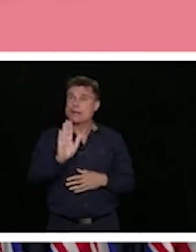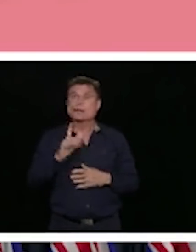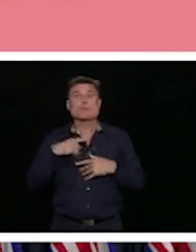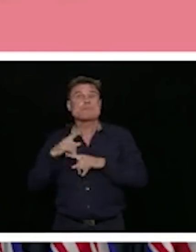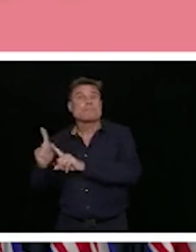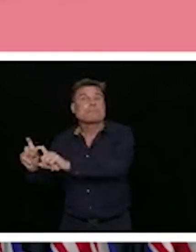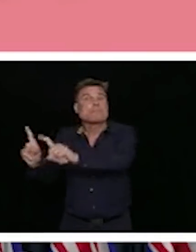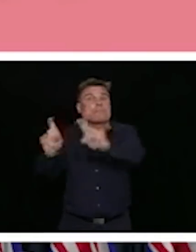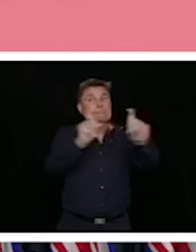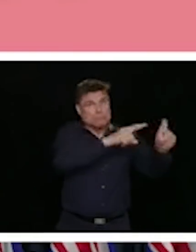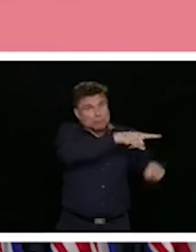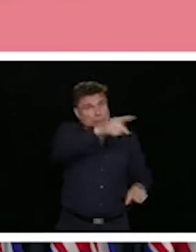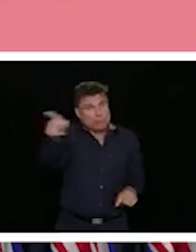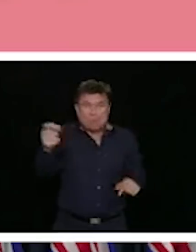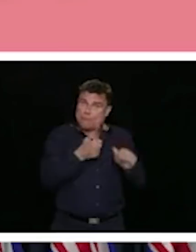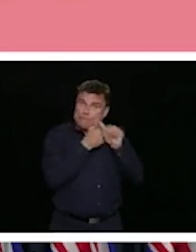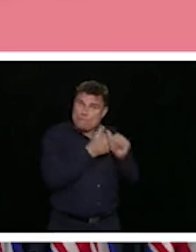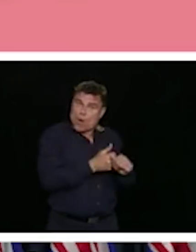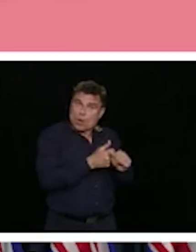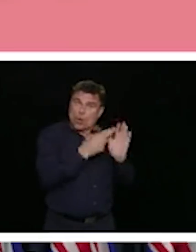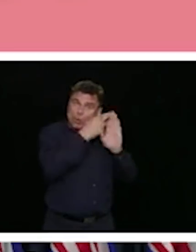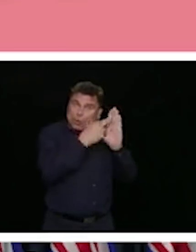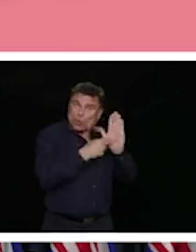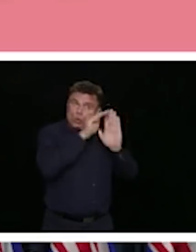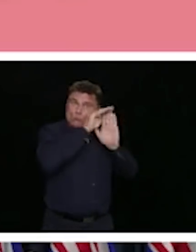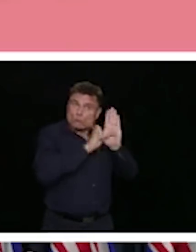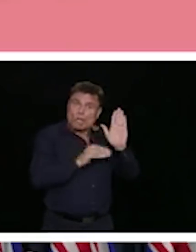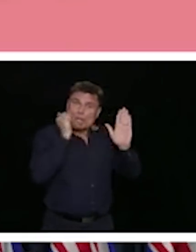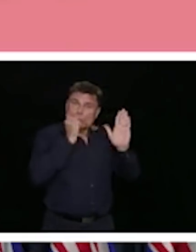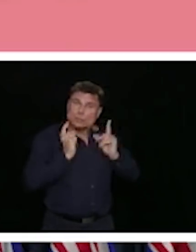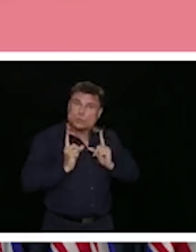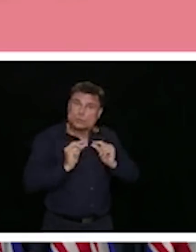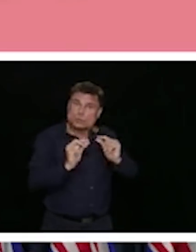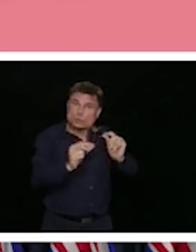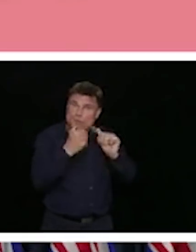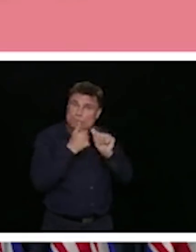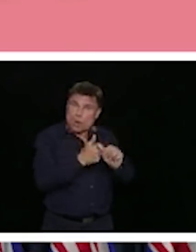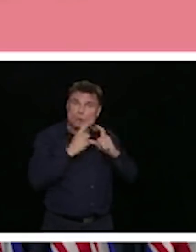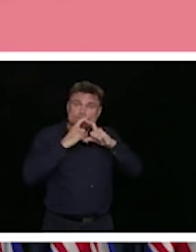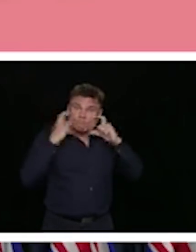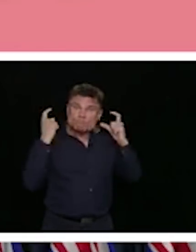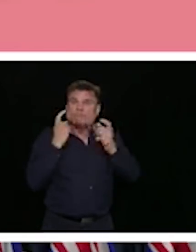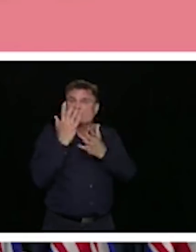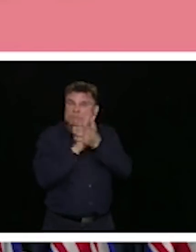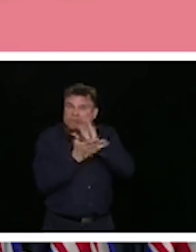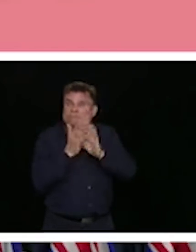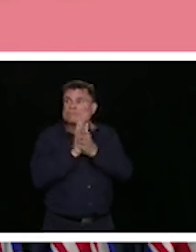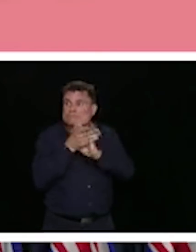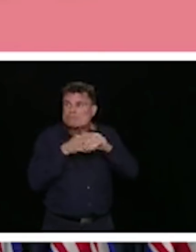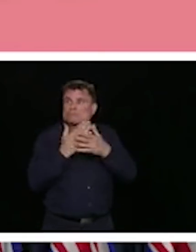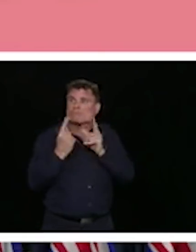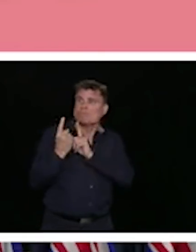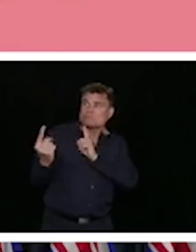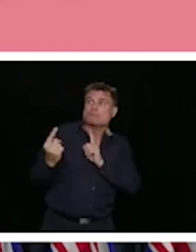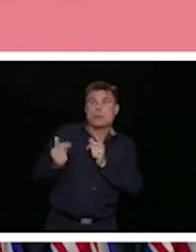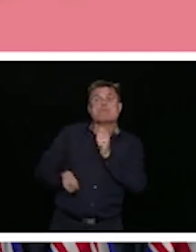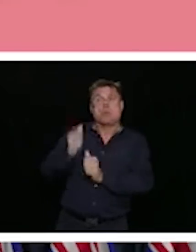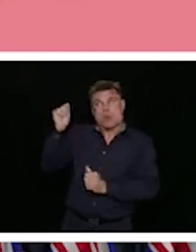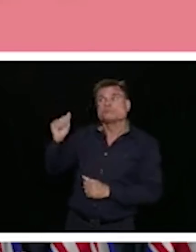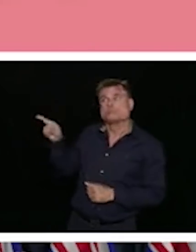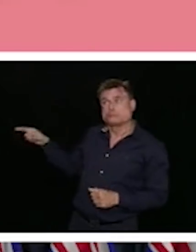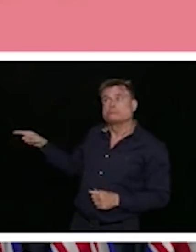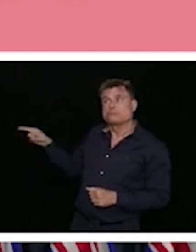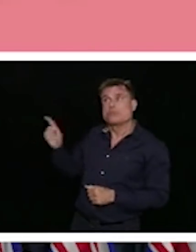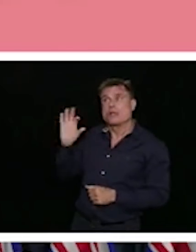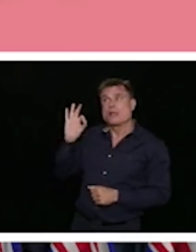I think it's reflected in the low numbers that we have had overall in our serial survey that most people were taking the advice